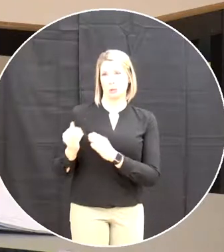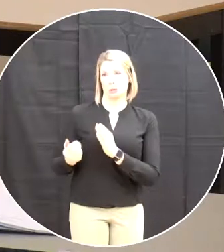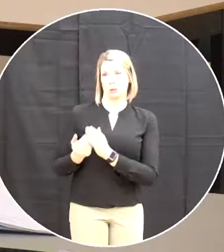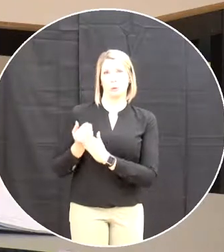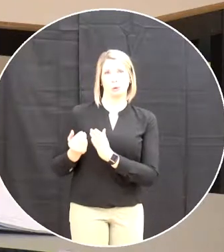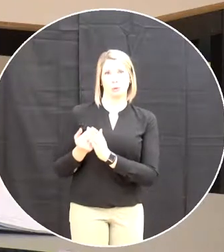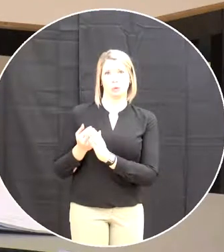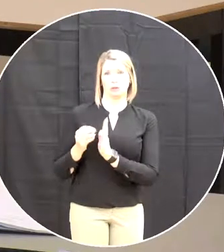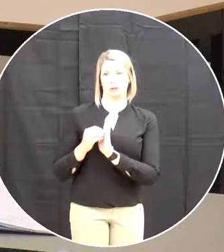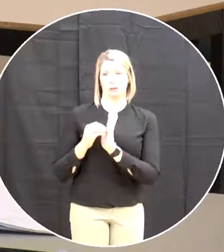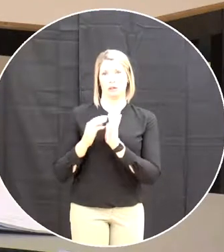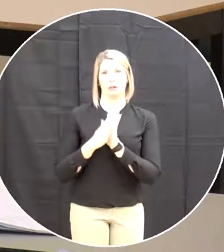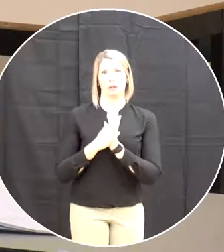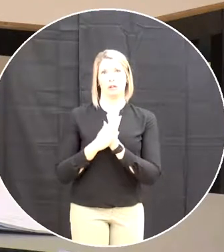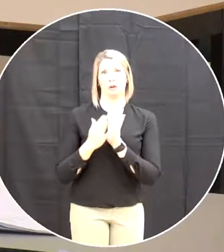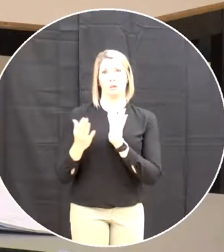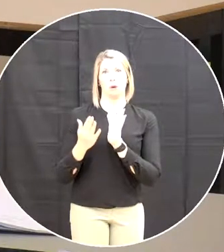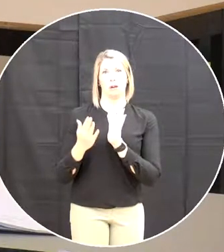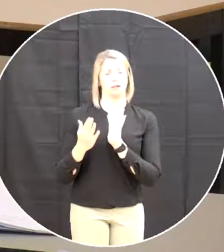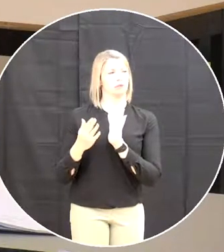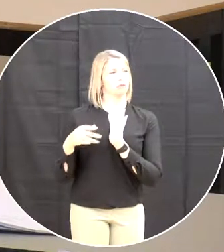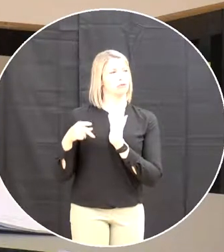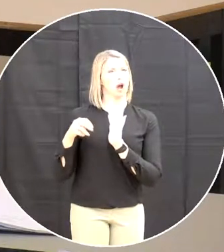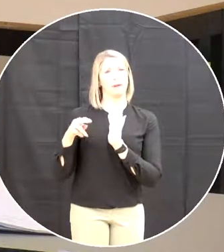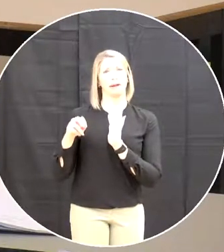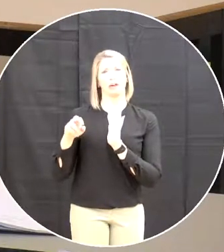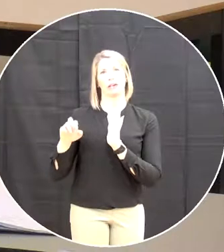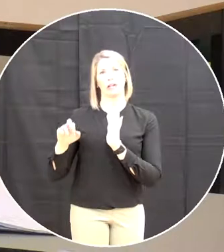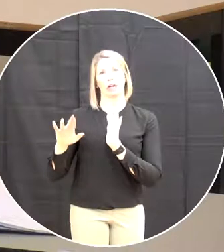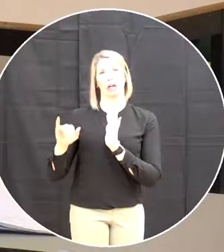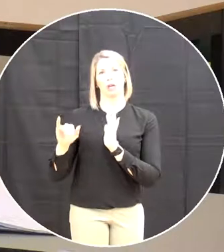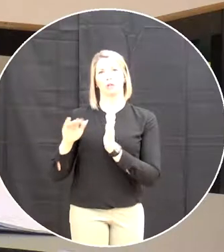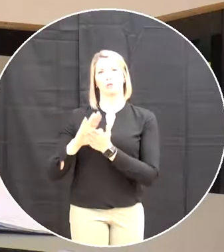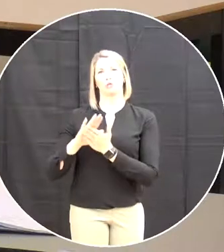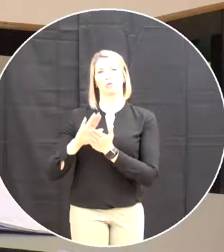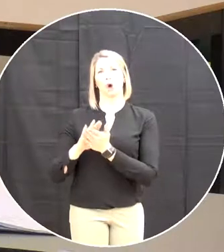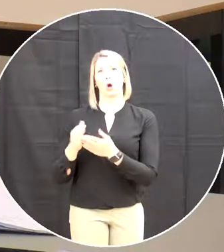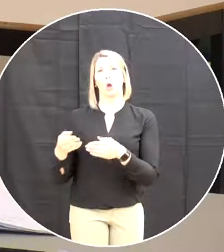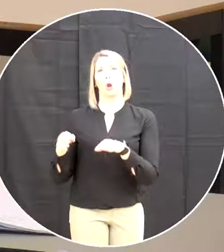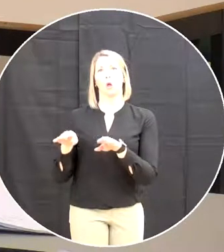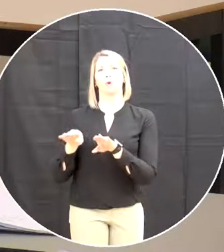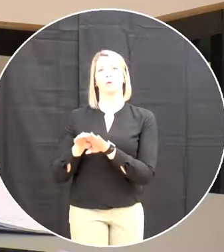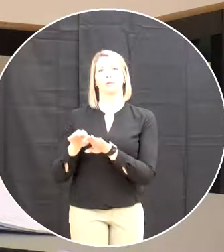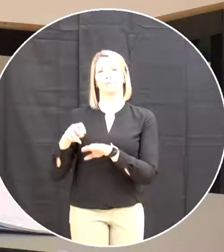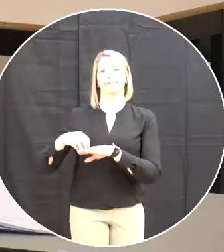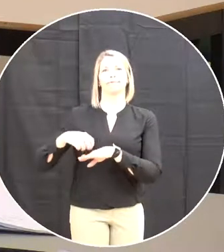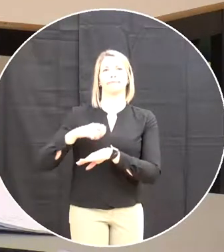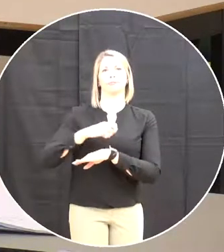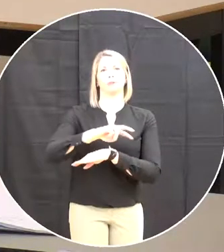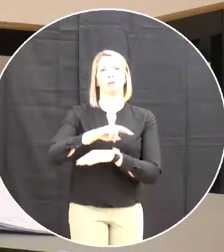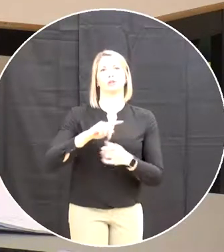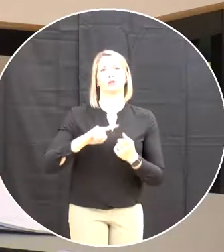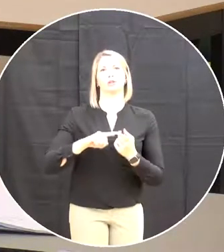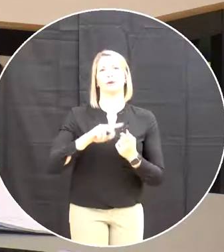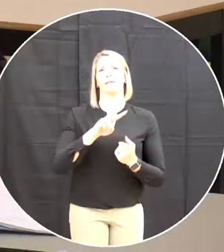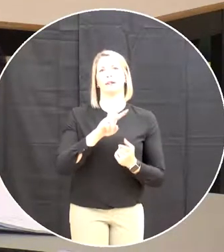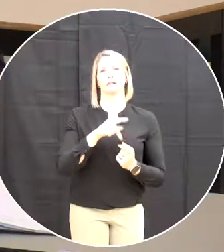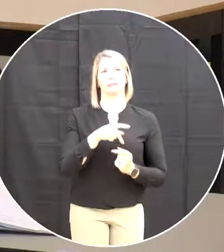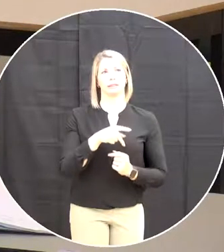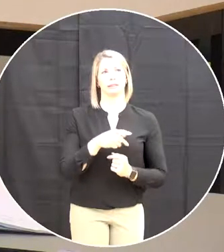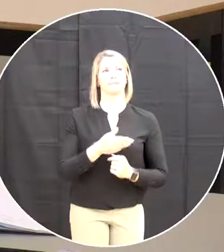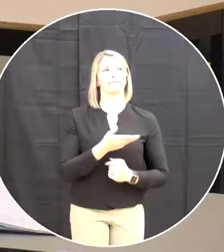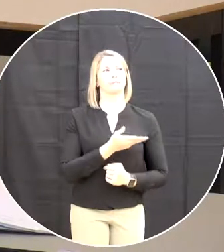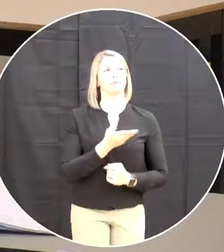primary closure there's a motion and I will defer the floor to the vice chair Wayne Lee thank you mr. chairman